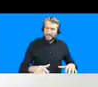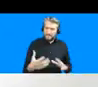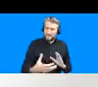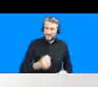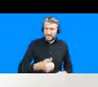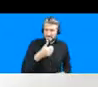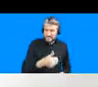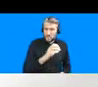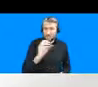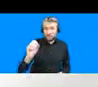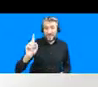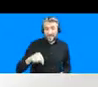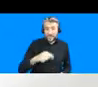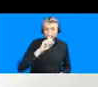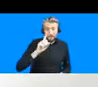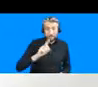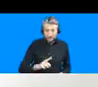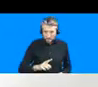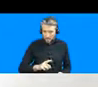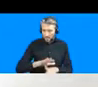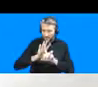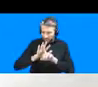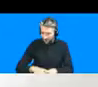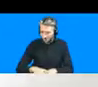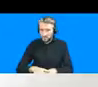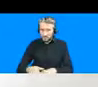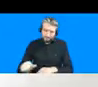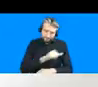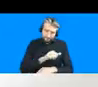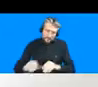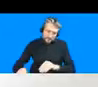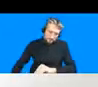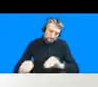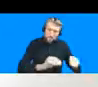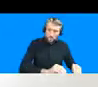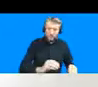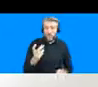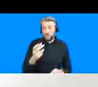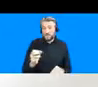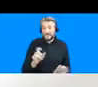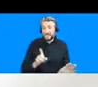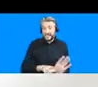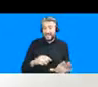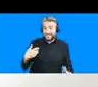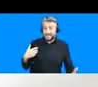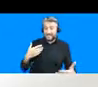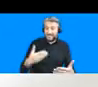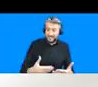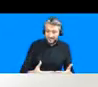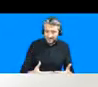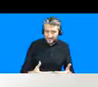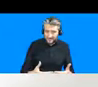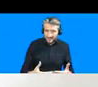displaced in the past two decades in karachi due to infrastructure and urban development projects so we are now looking at a moment when new forms of